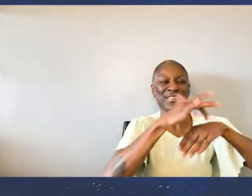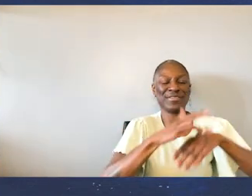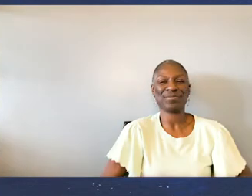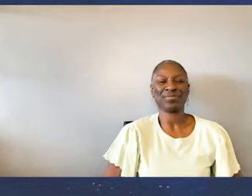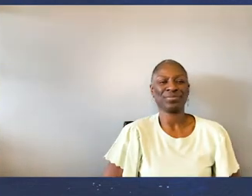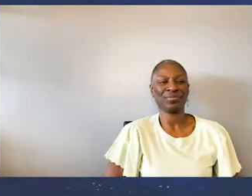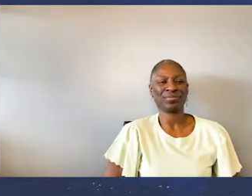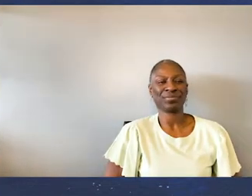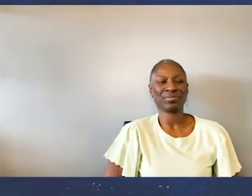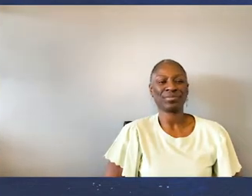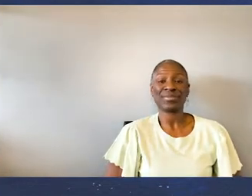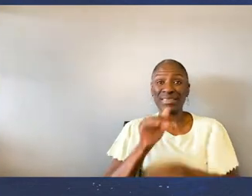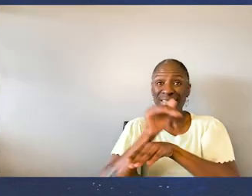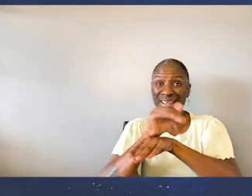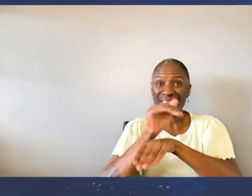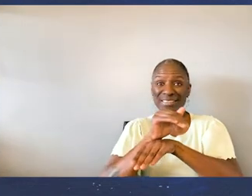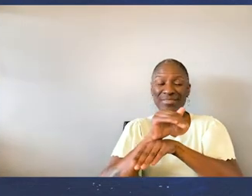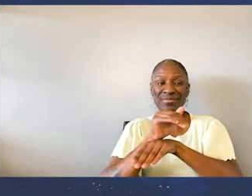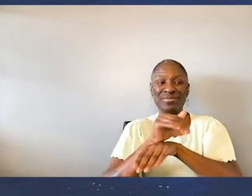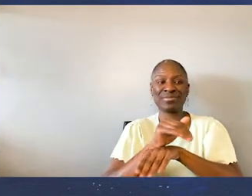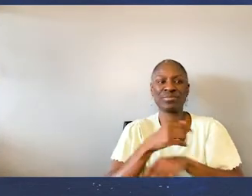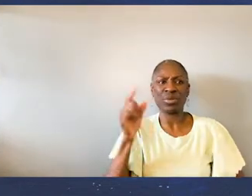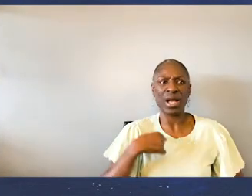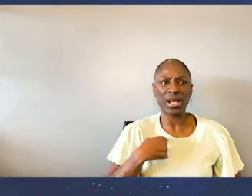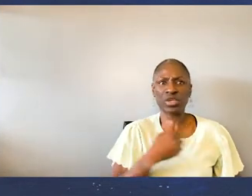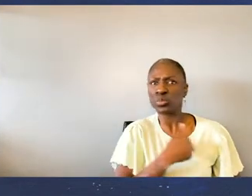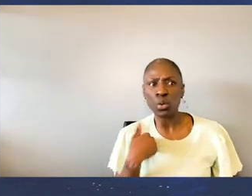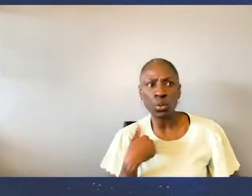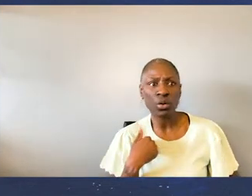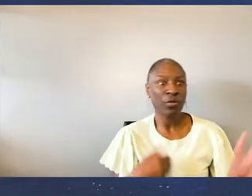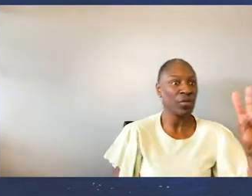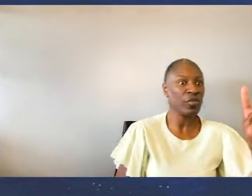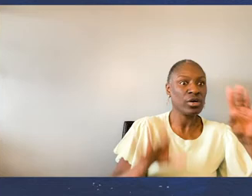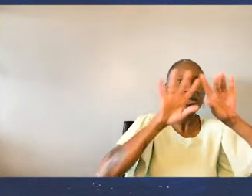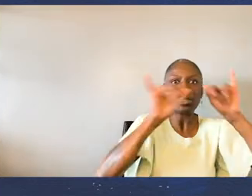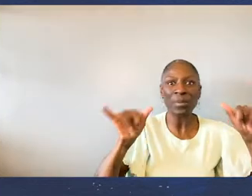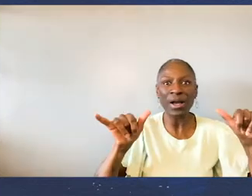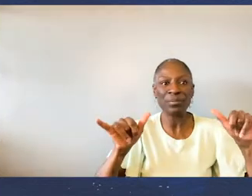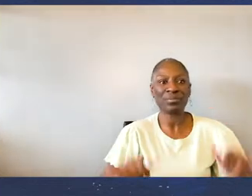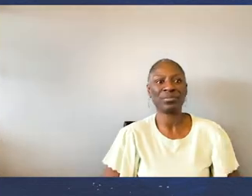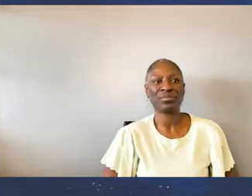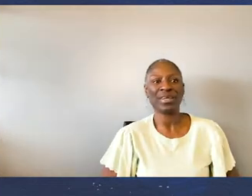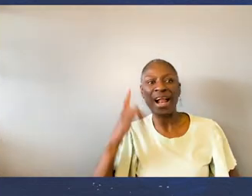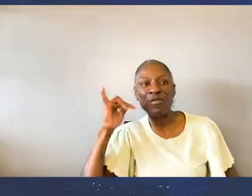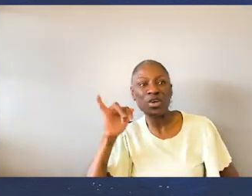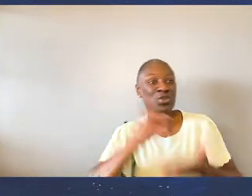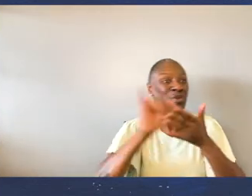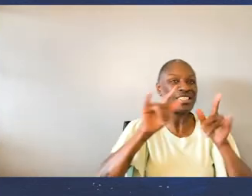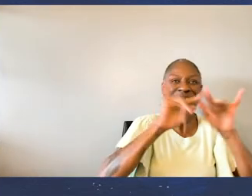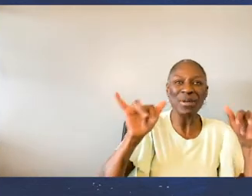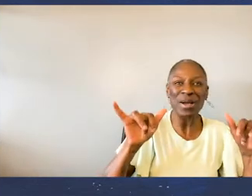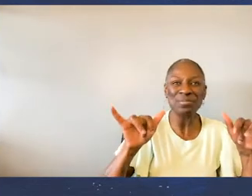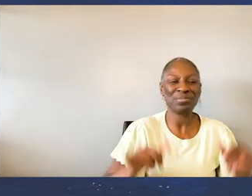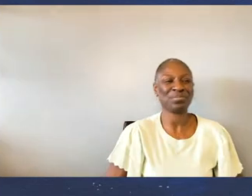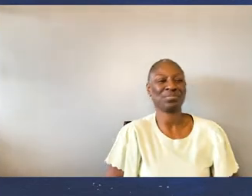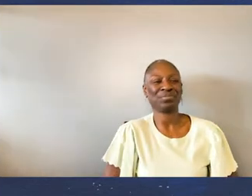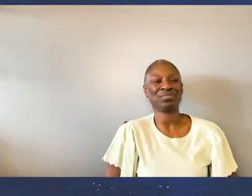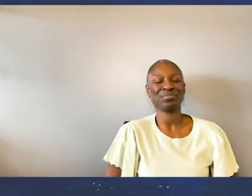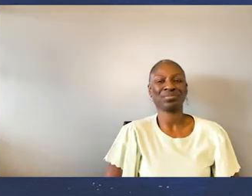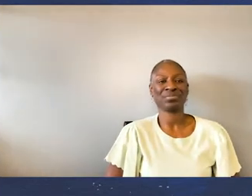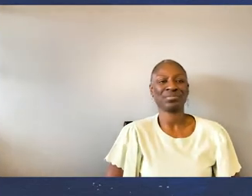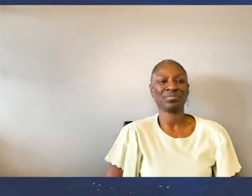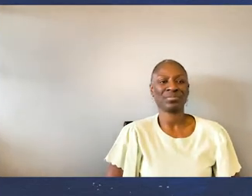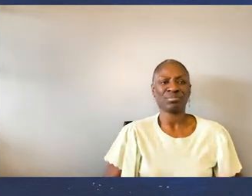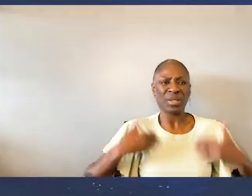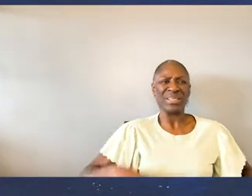Tonight, I am in both Toronto and Vancouver. California and New York. Without the need for a